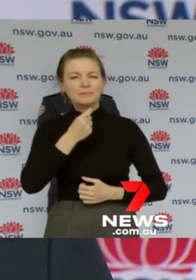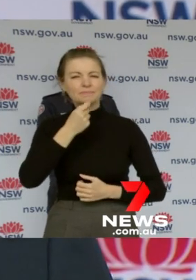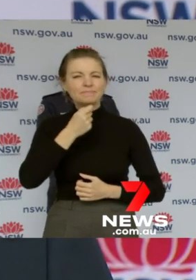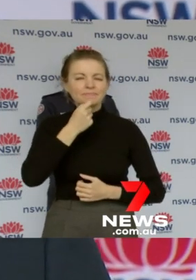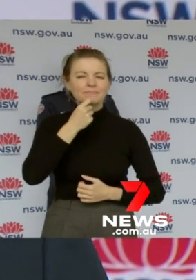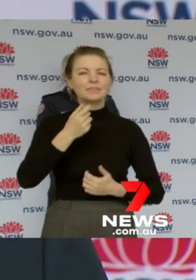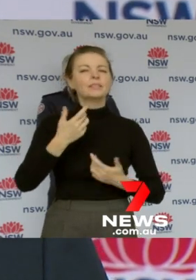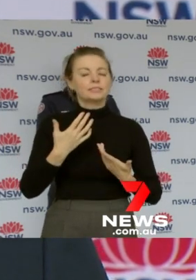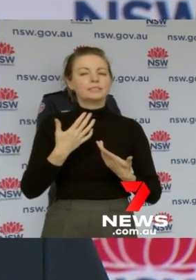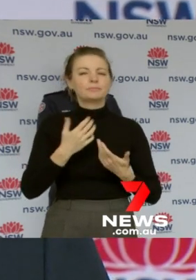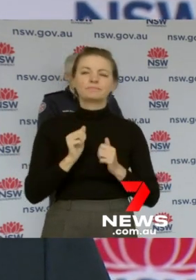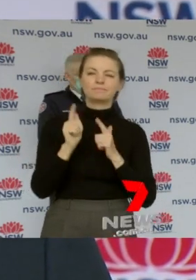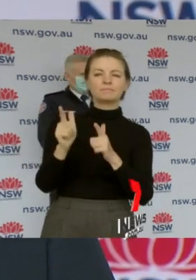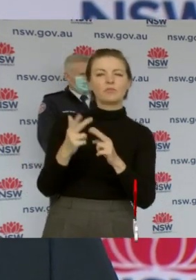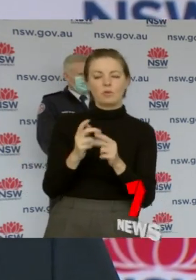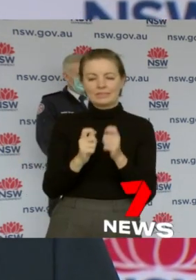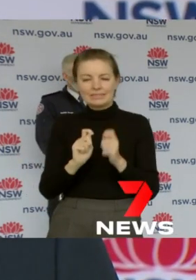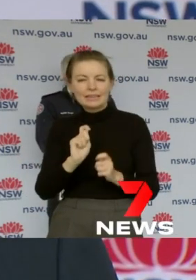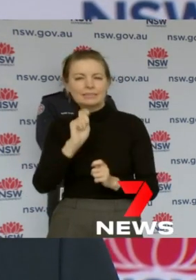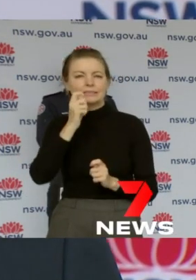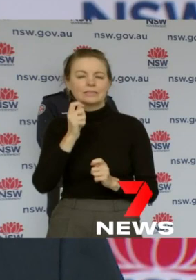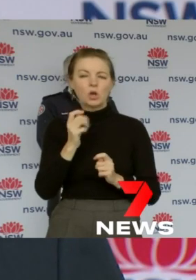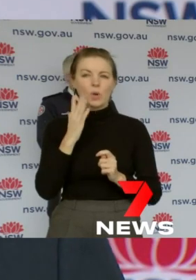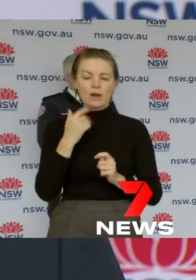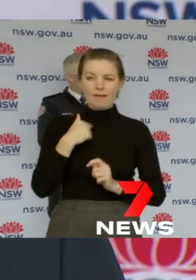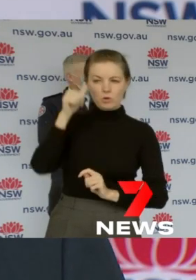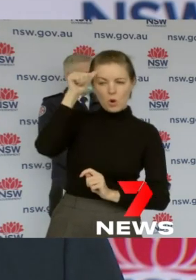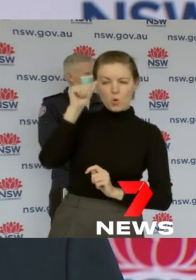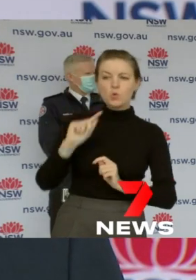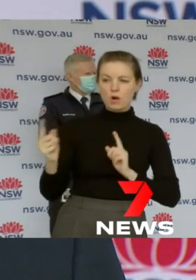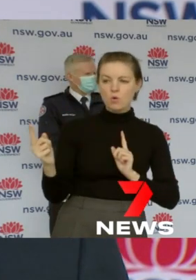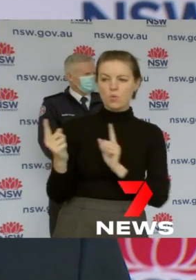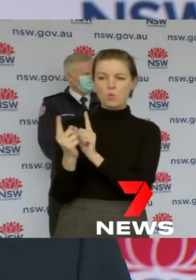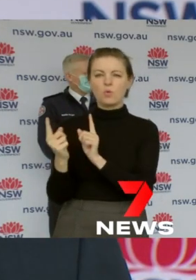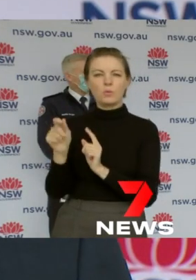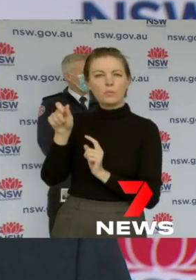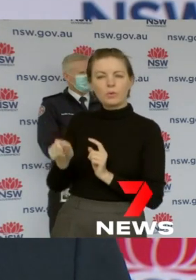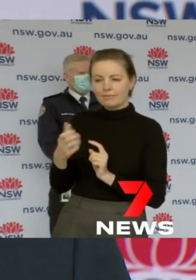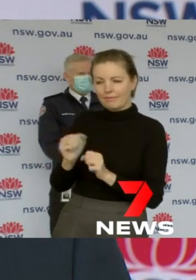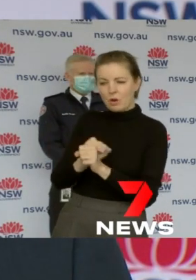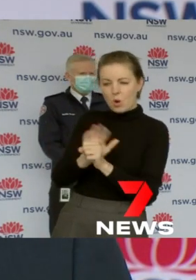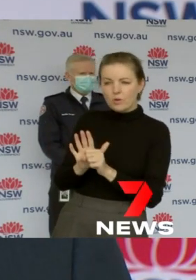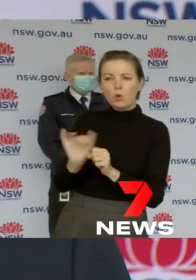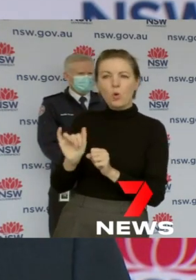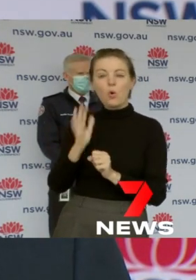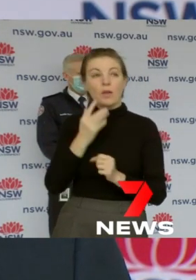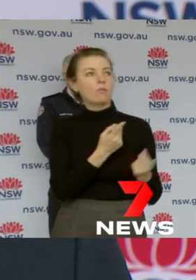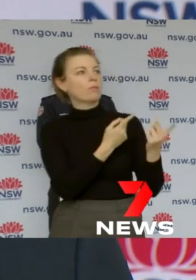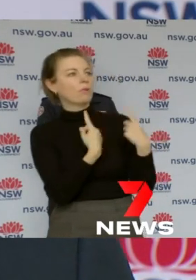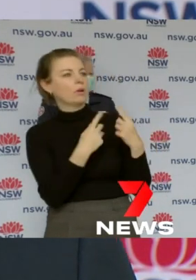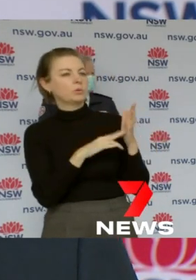exposed to the virus, a close contact of a virus or they've been asked to by the New South Wales public health team.